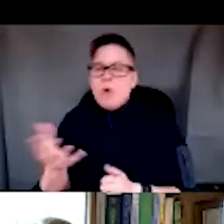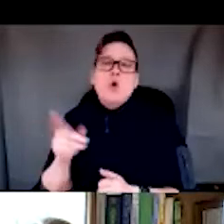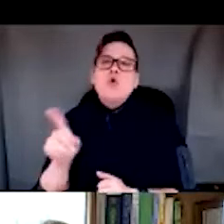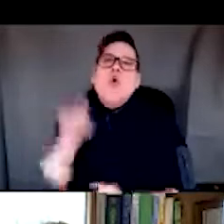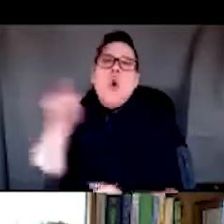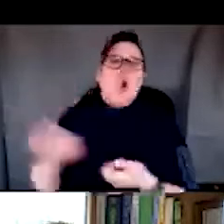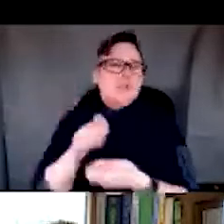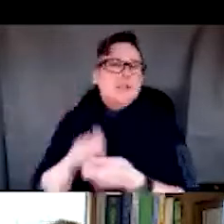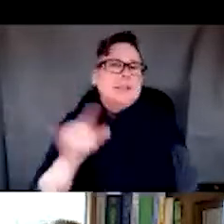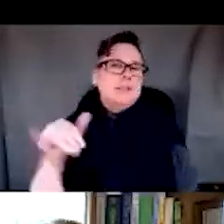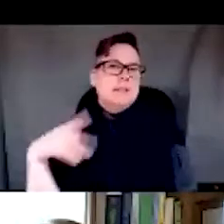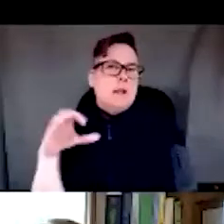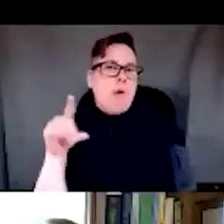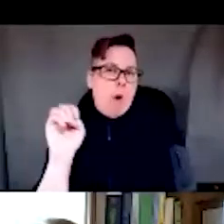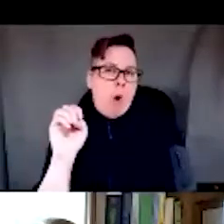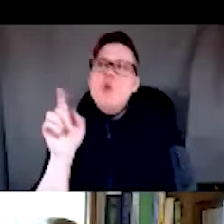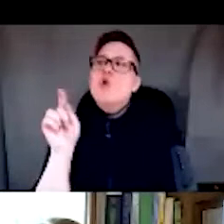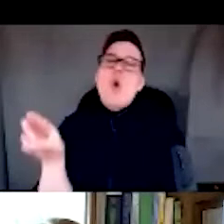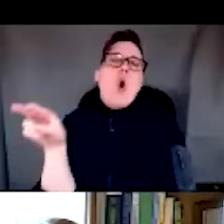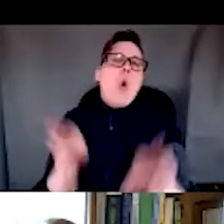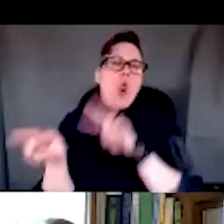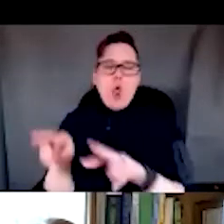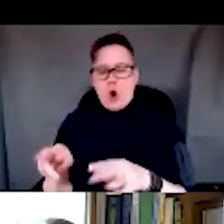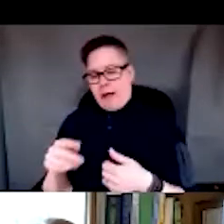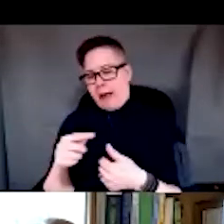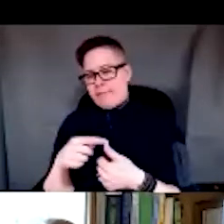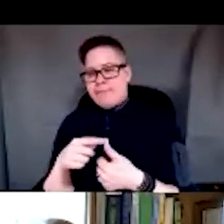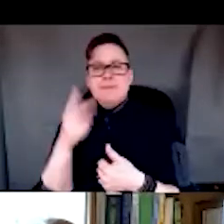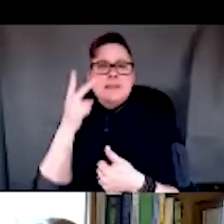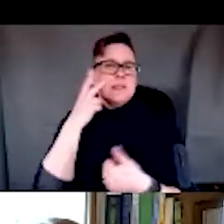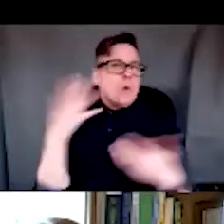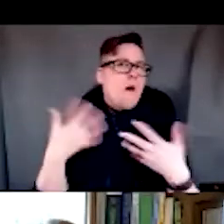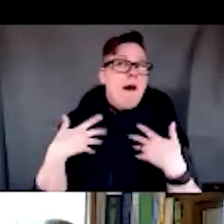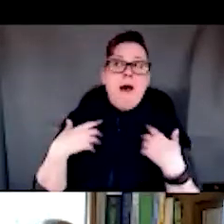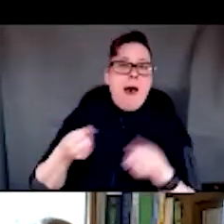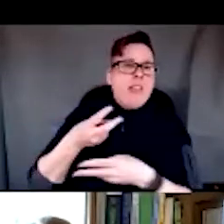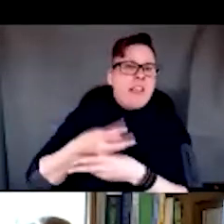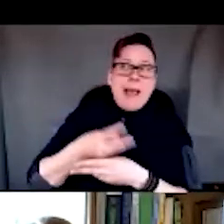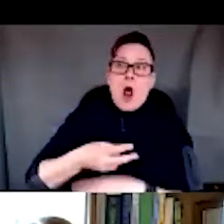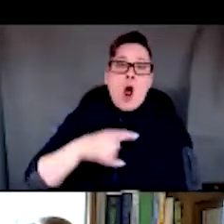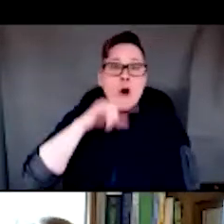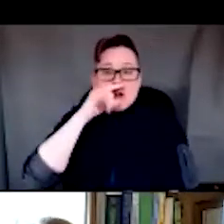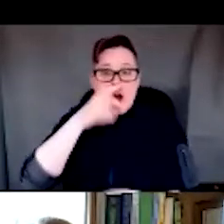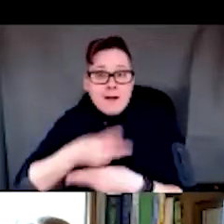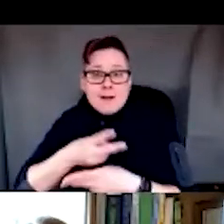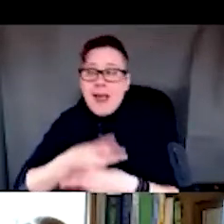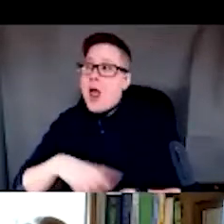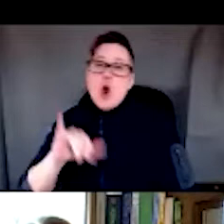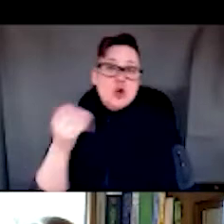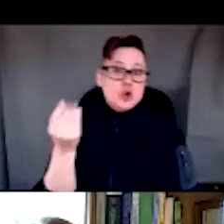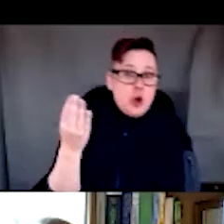they had to go to that zip code and examine things like, you know, what healthcare, childcare, employment,